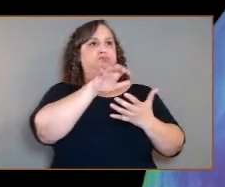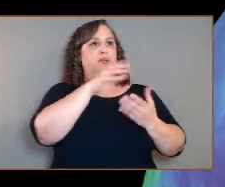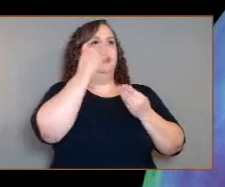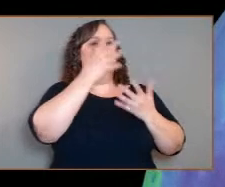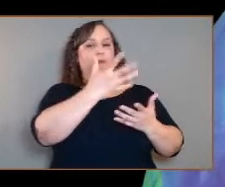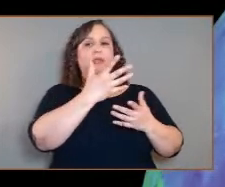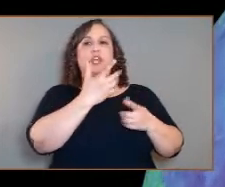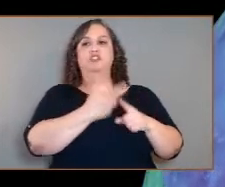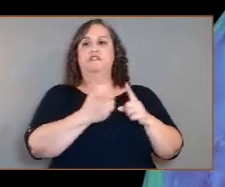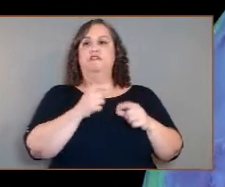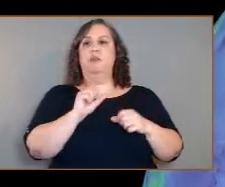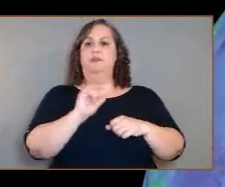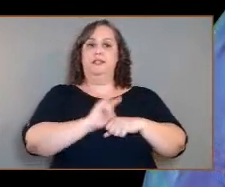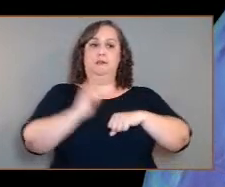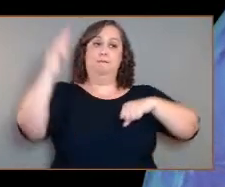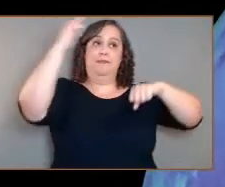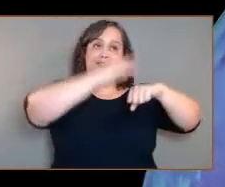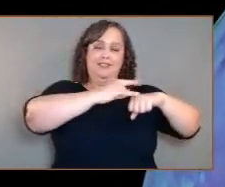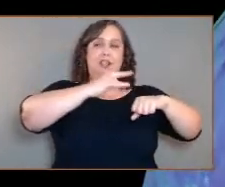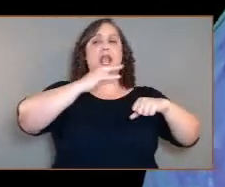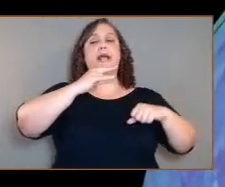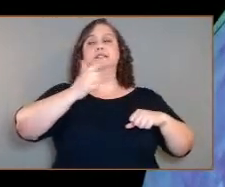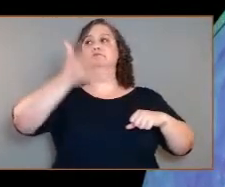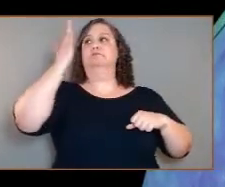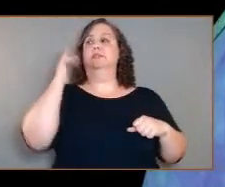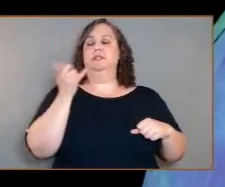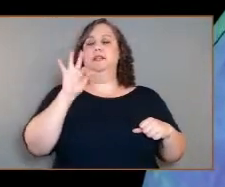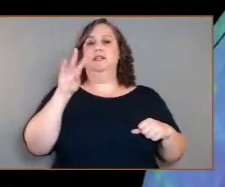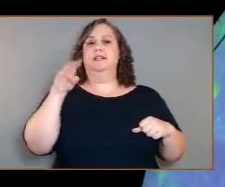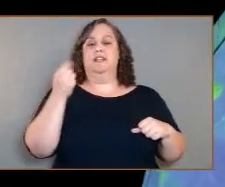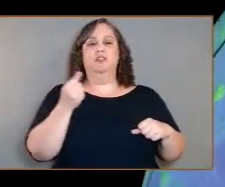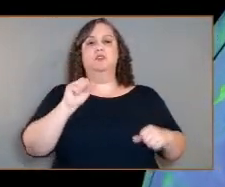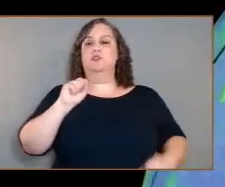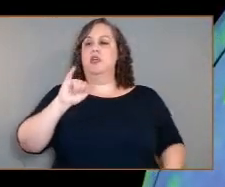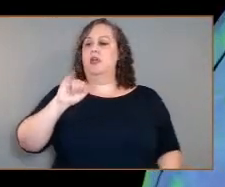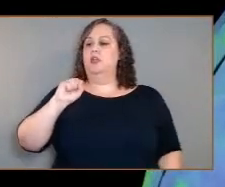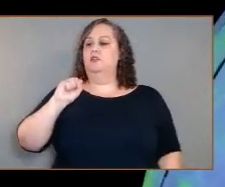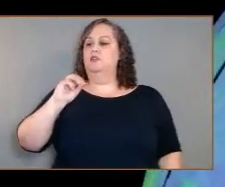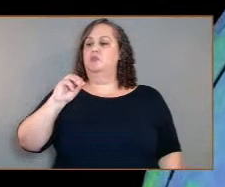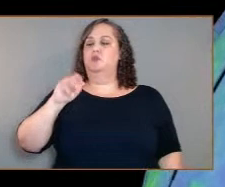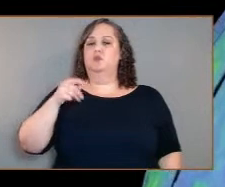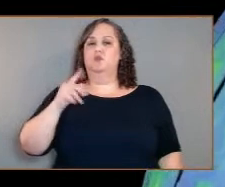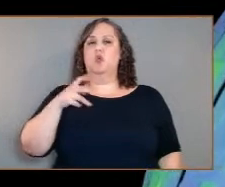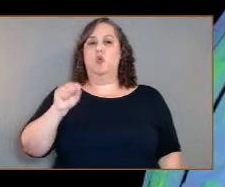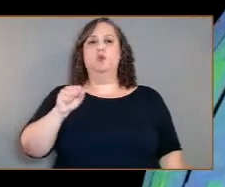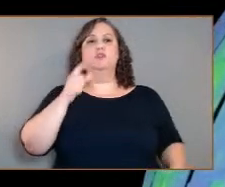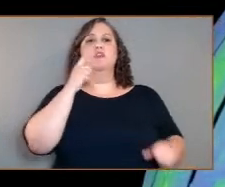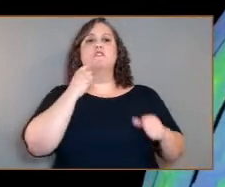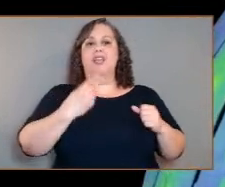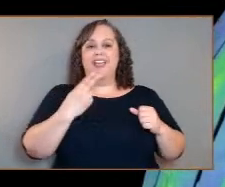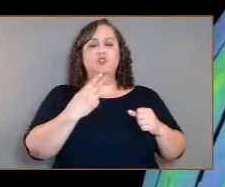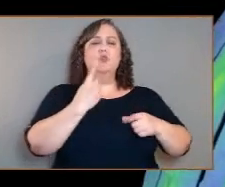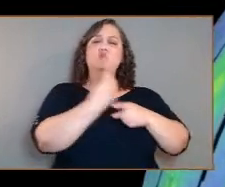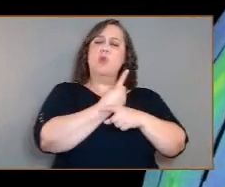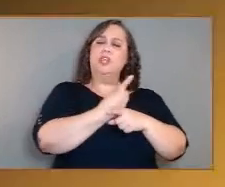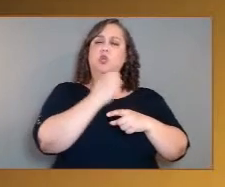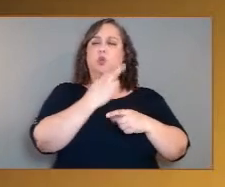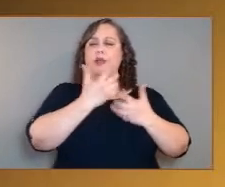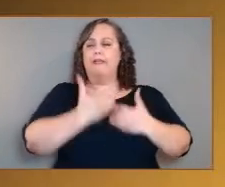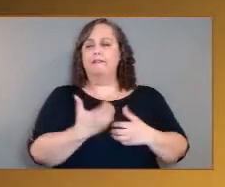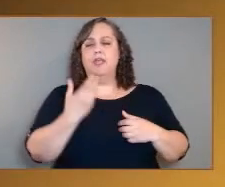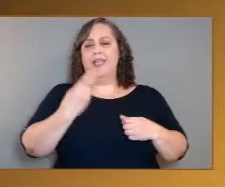are called the isotopes of hydrogen. And that critical ratio of regular hydrogen and heavy hydrogen gives us an insight on how much water bound